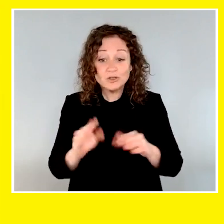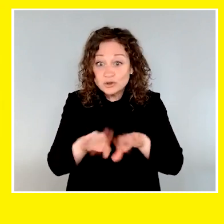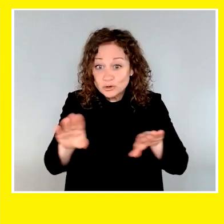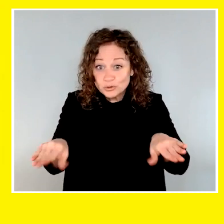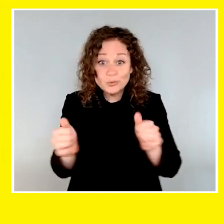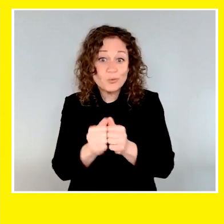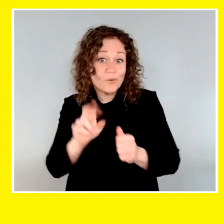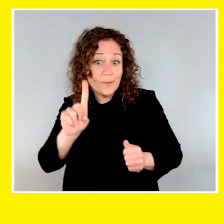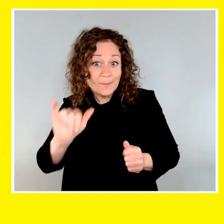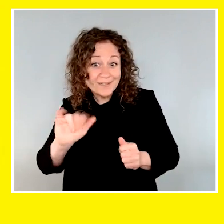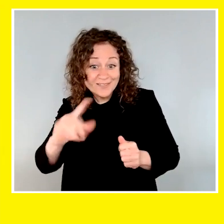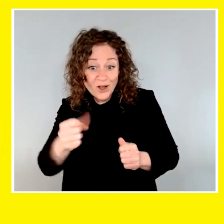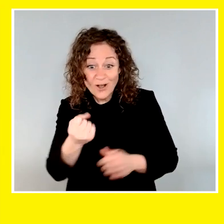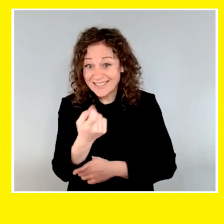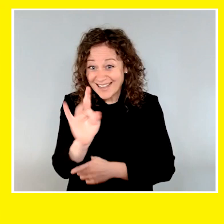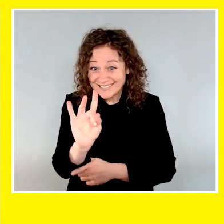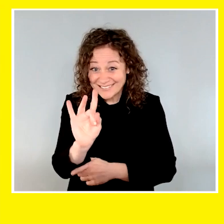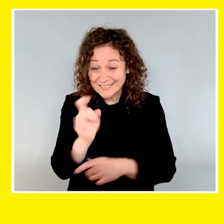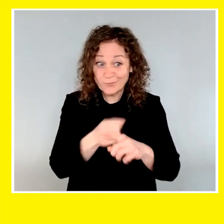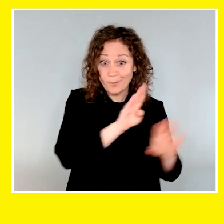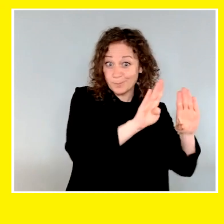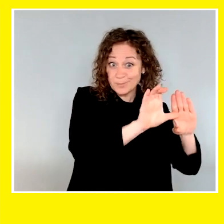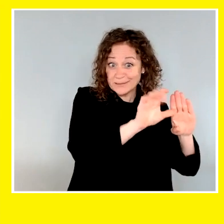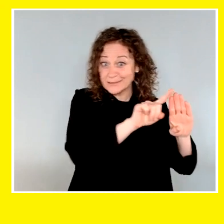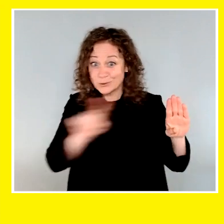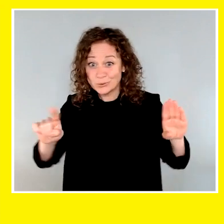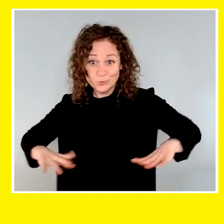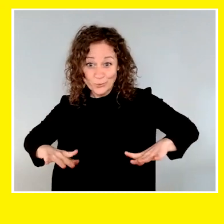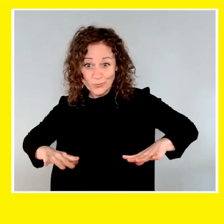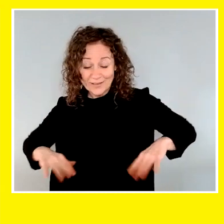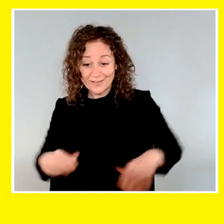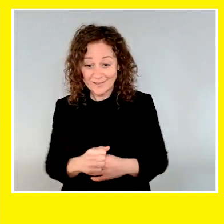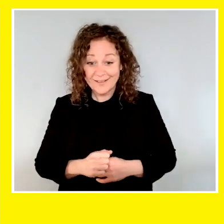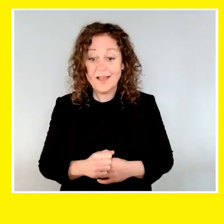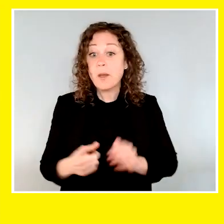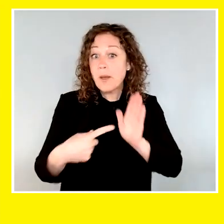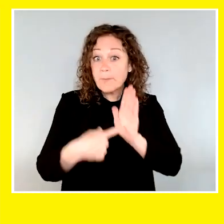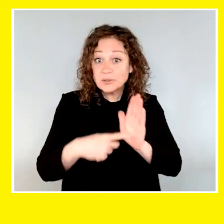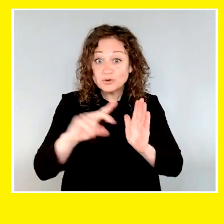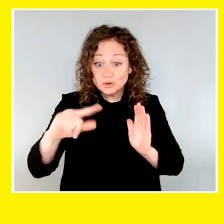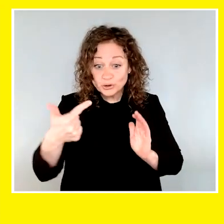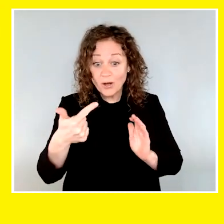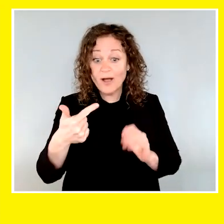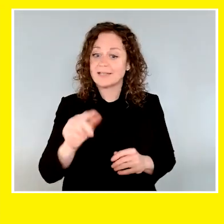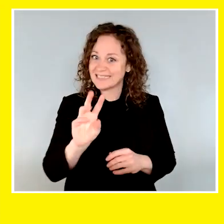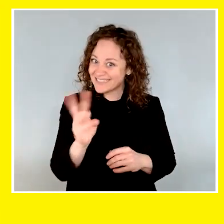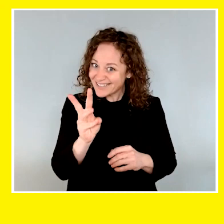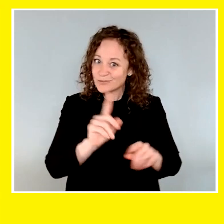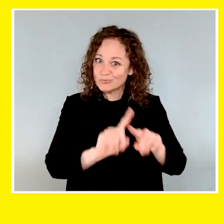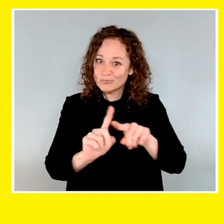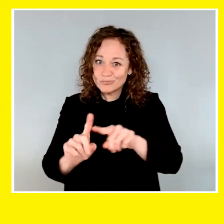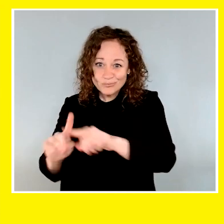across Canada, 18 children partnered with Buddy Dogs from BC to Newfoundland, and six